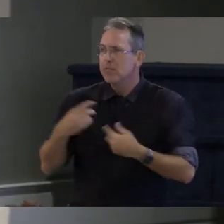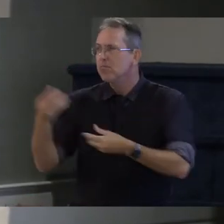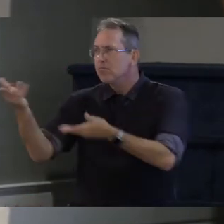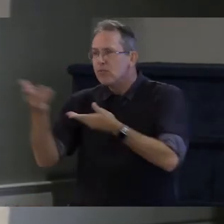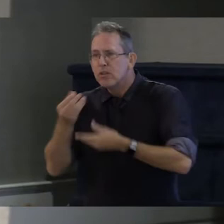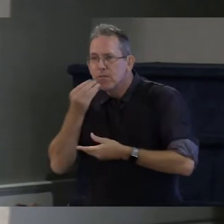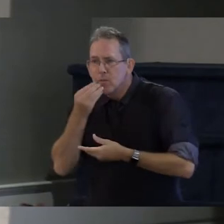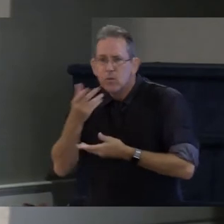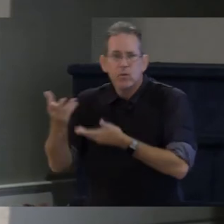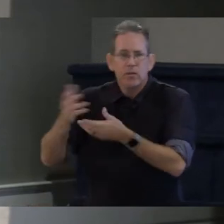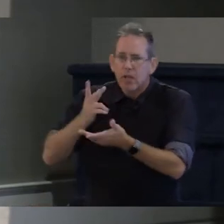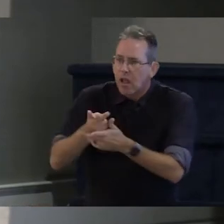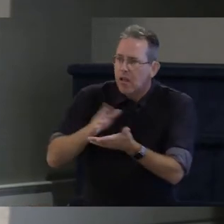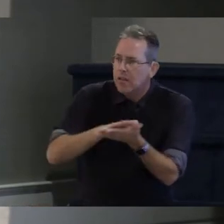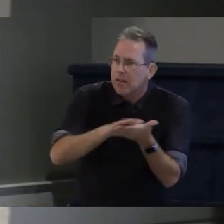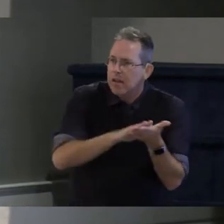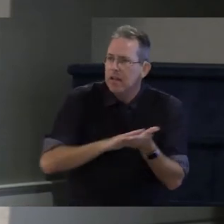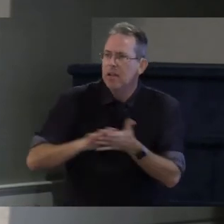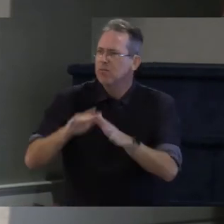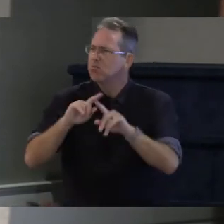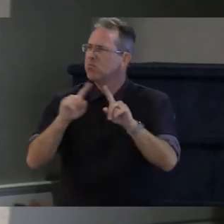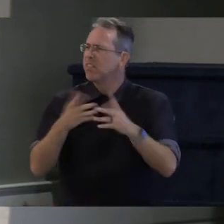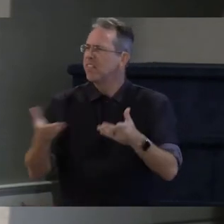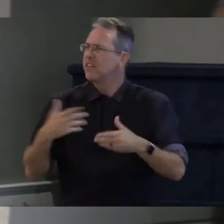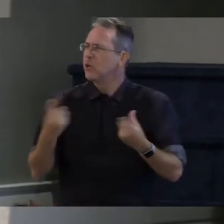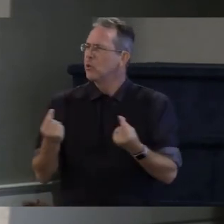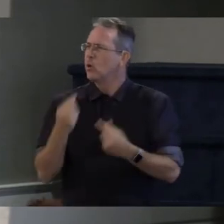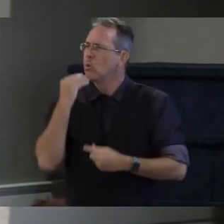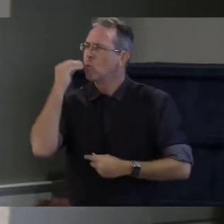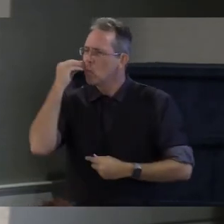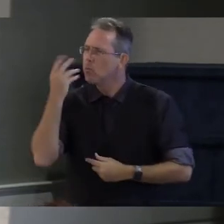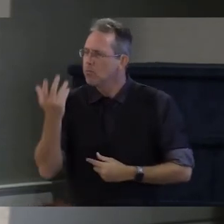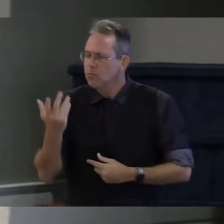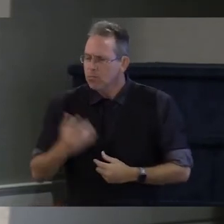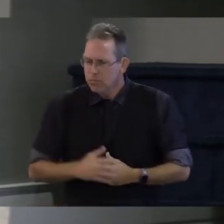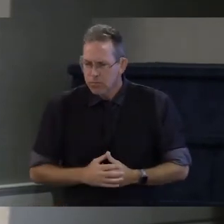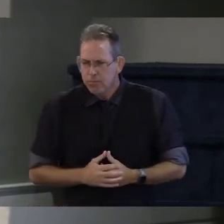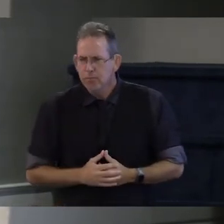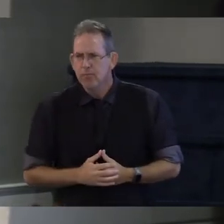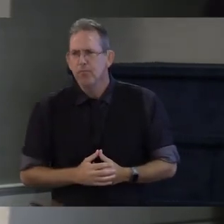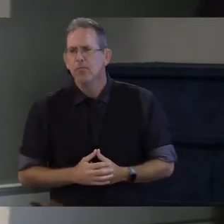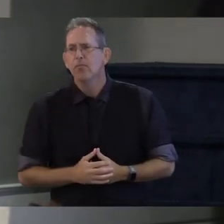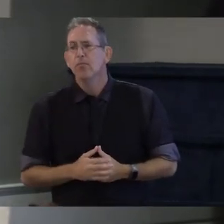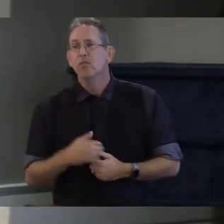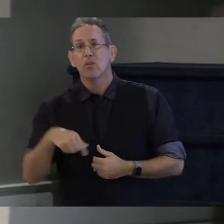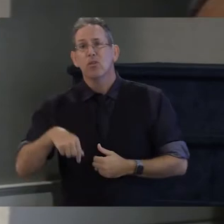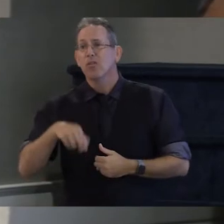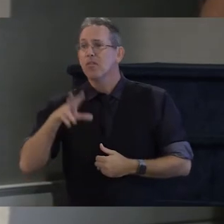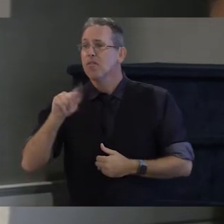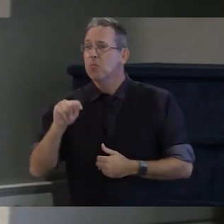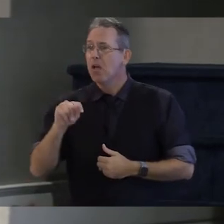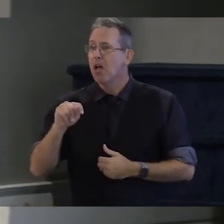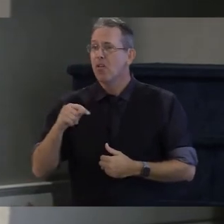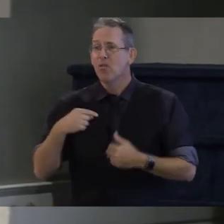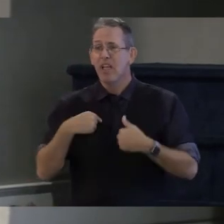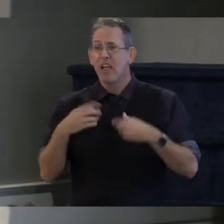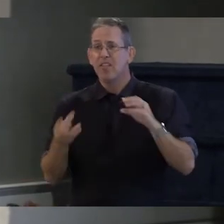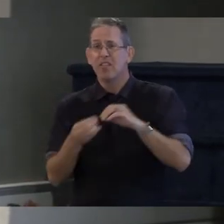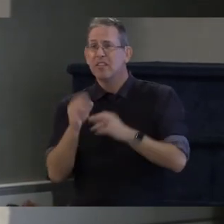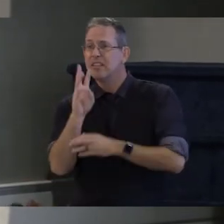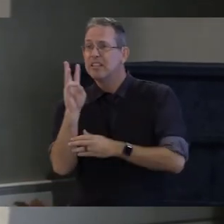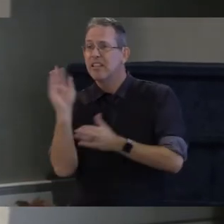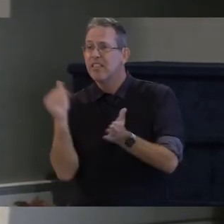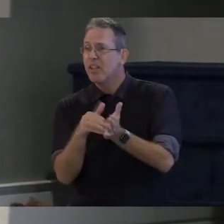um you name it and what we know in the state right now is that we have a 6 000 person nursing shortage